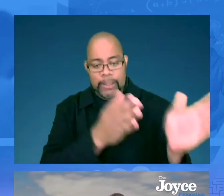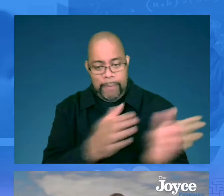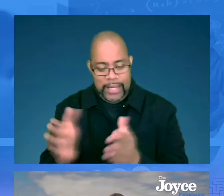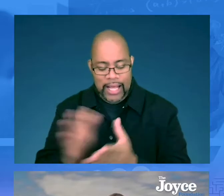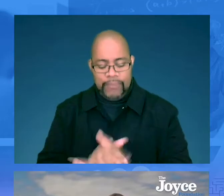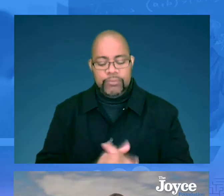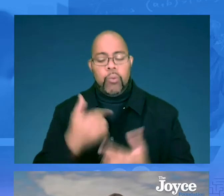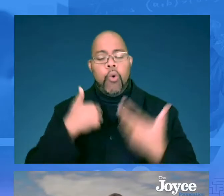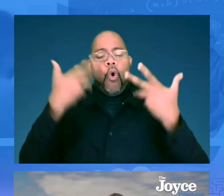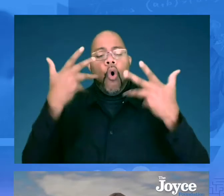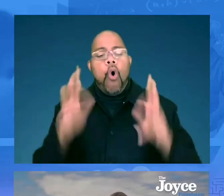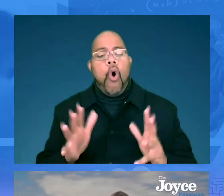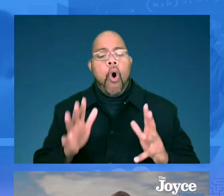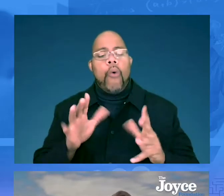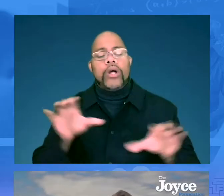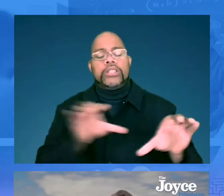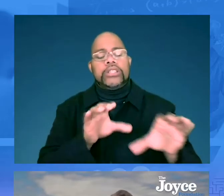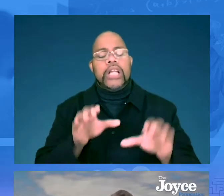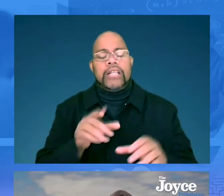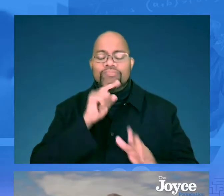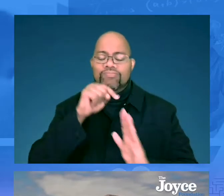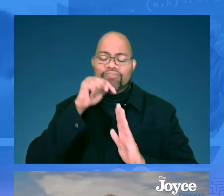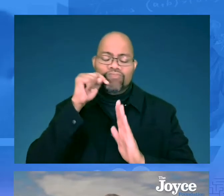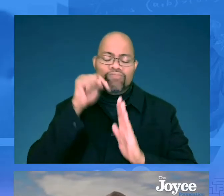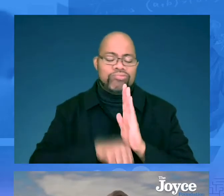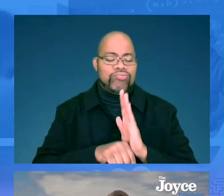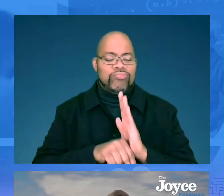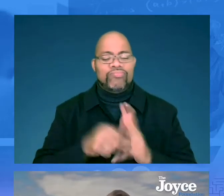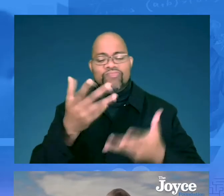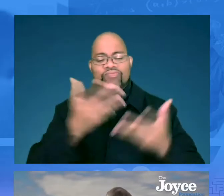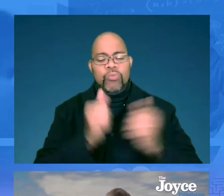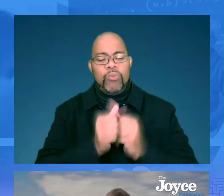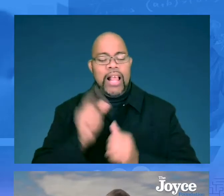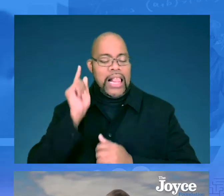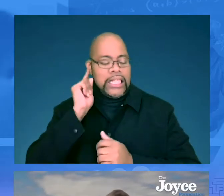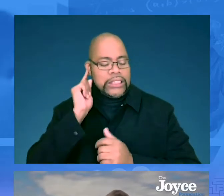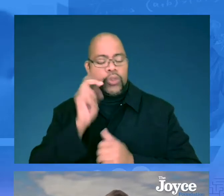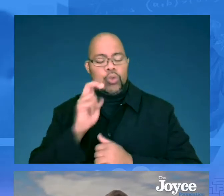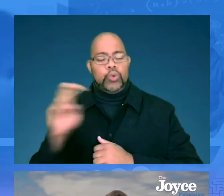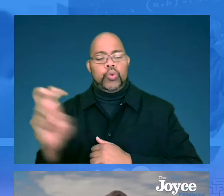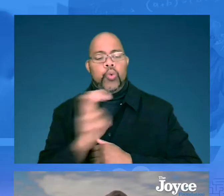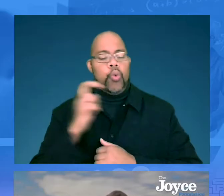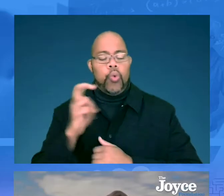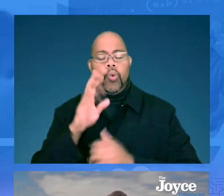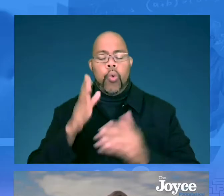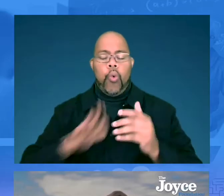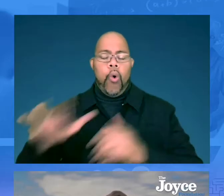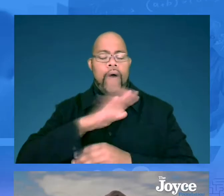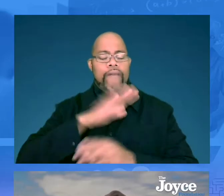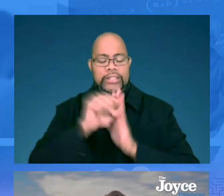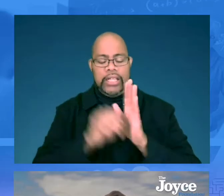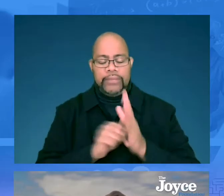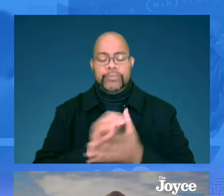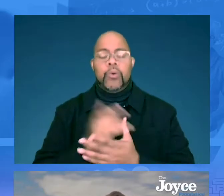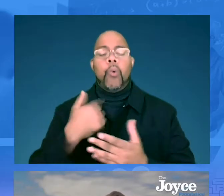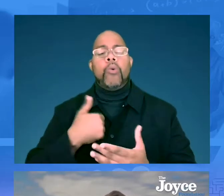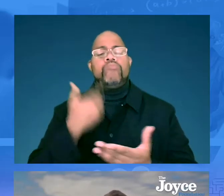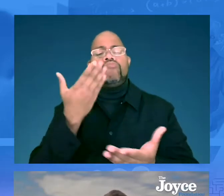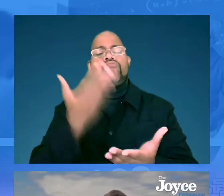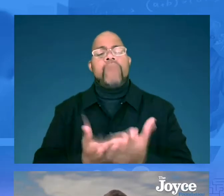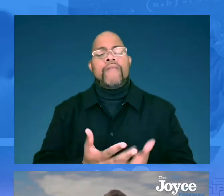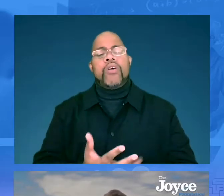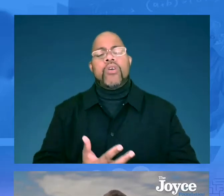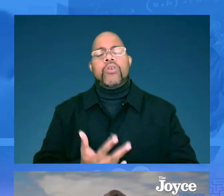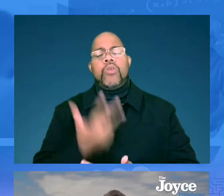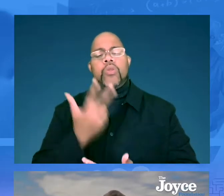agency's strategic plan, and we had already conducted extensive stakeholder engagement with listening tours across the entire